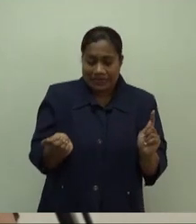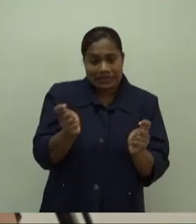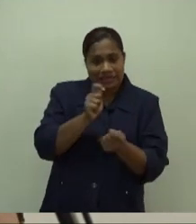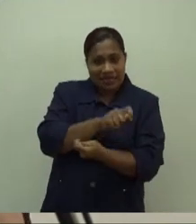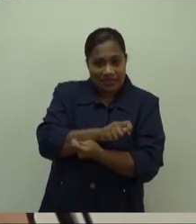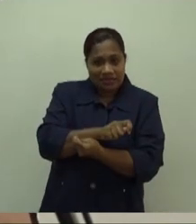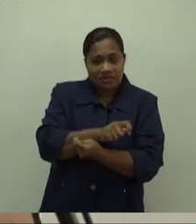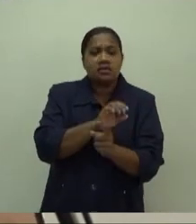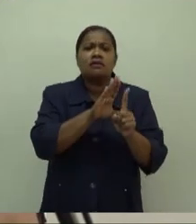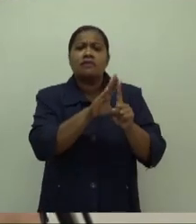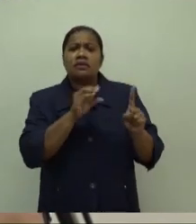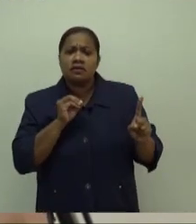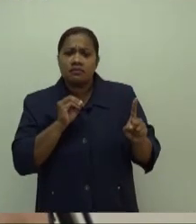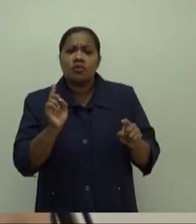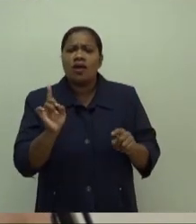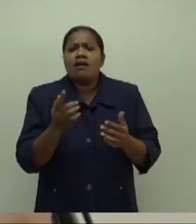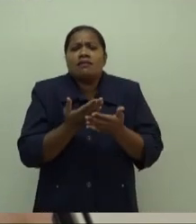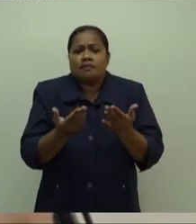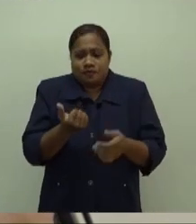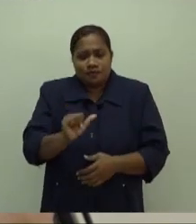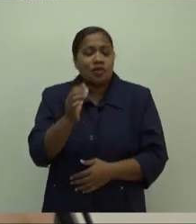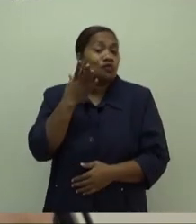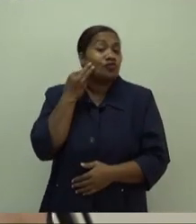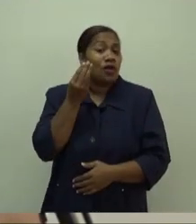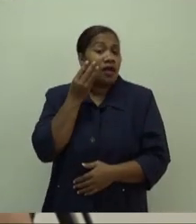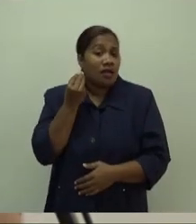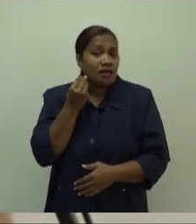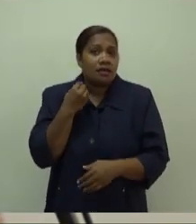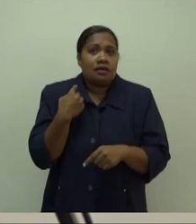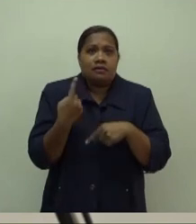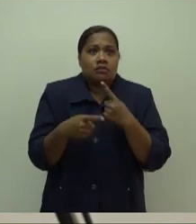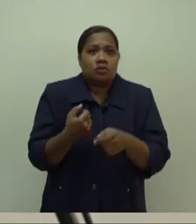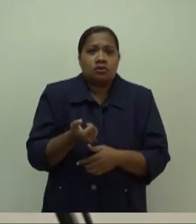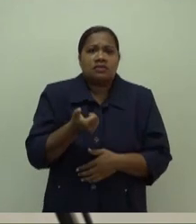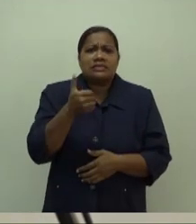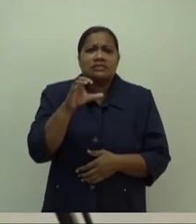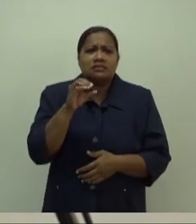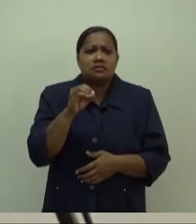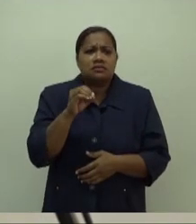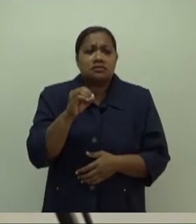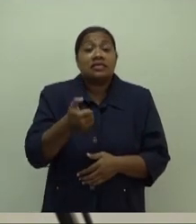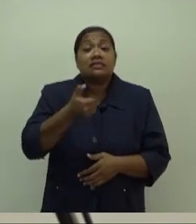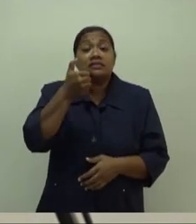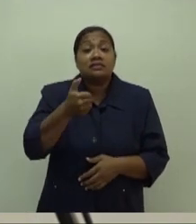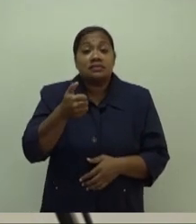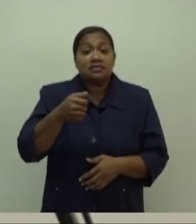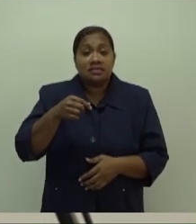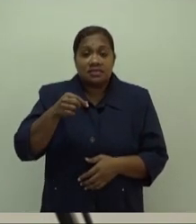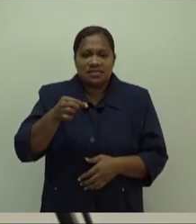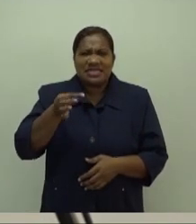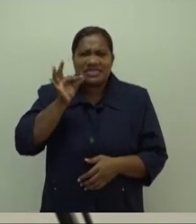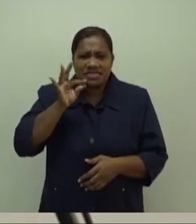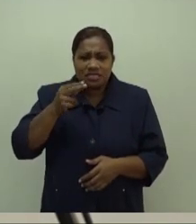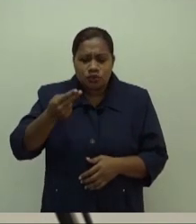the recommended daily intake of sugar is about 60 teaspoons for women and 90 teaspoons for men.